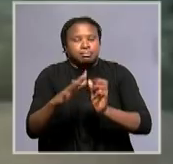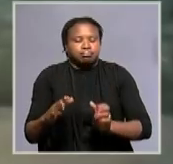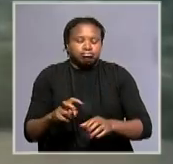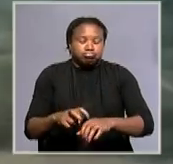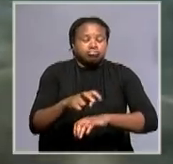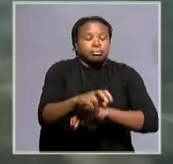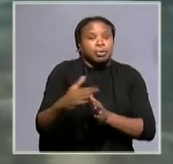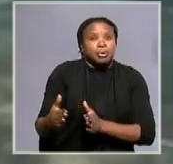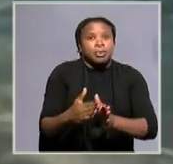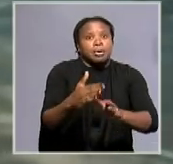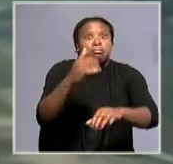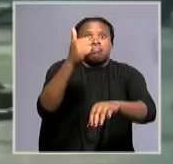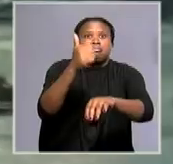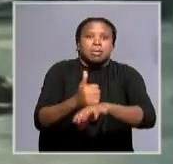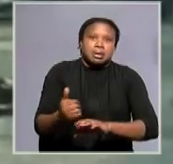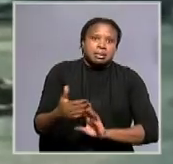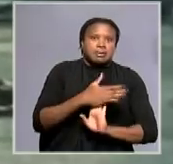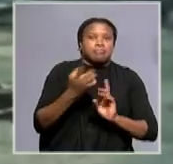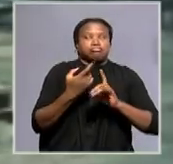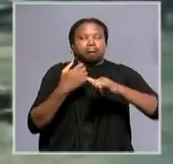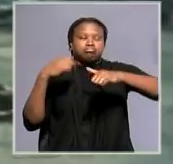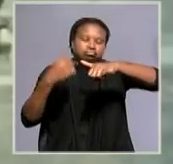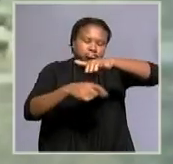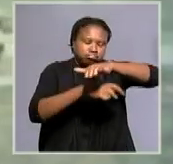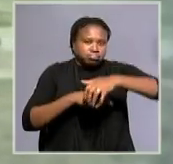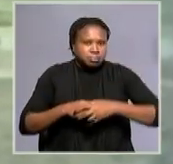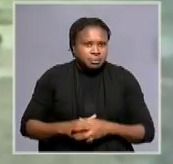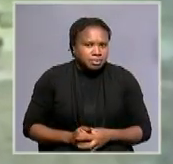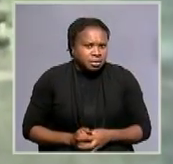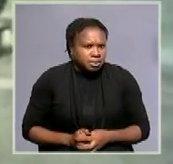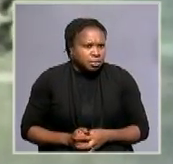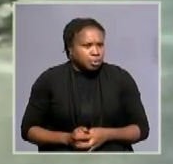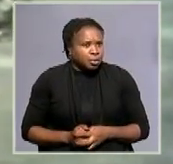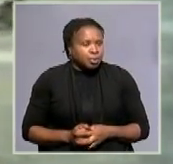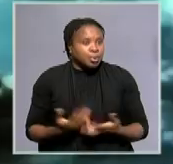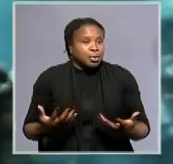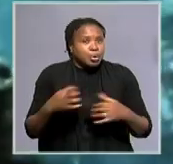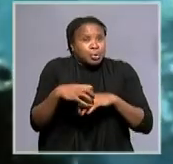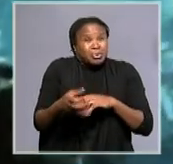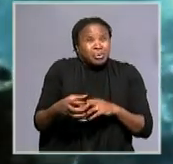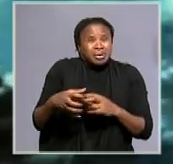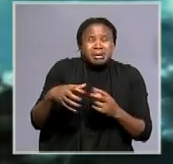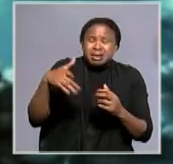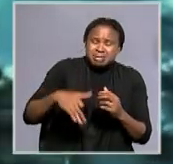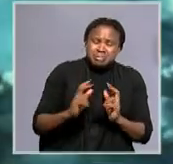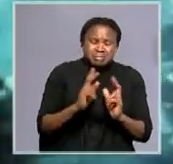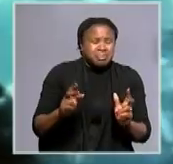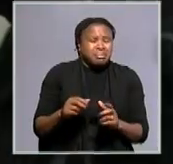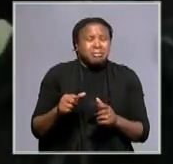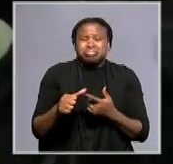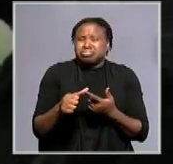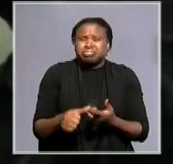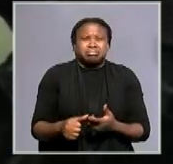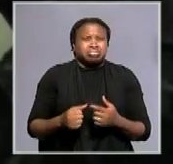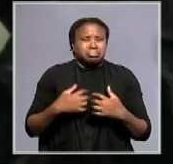crossed the river. We survived out of Kasinga. Ms. Mongo, losing your fellow Namibians must have been quite traumatic and painful at the